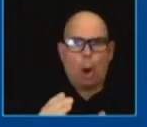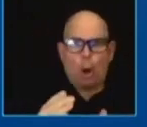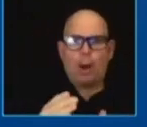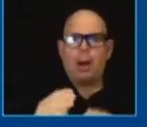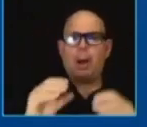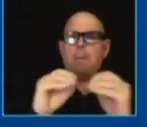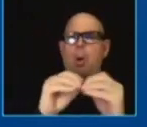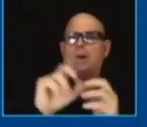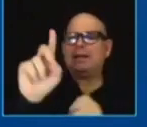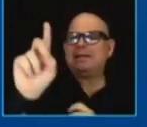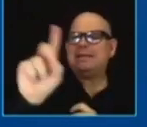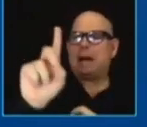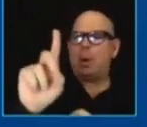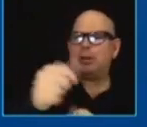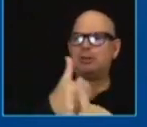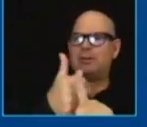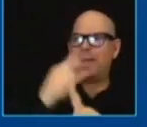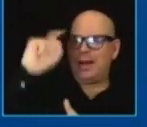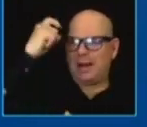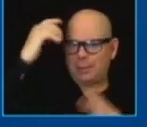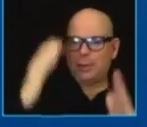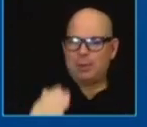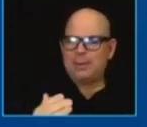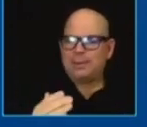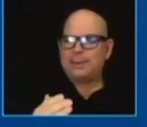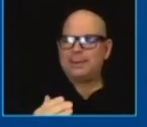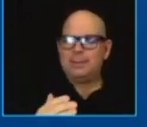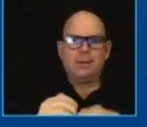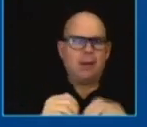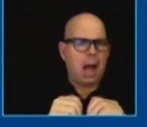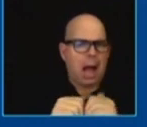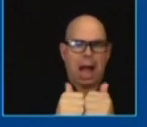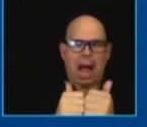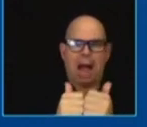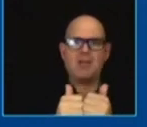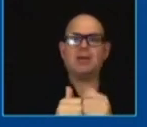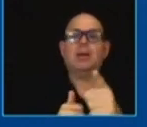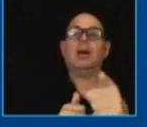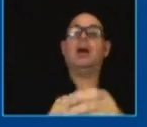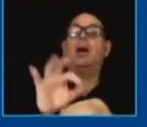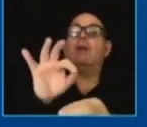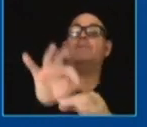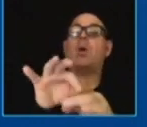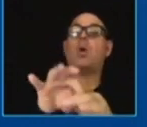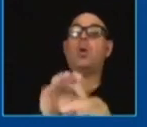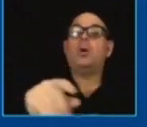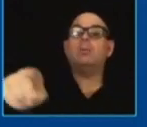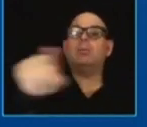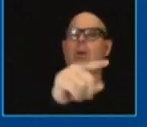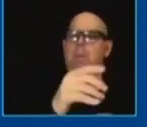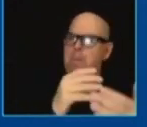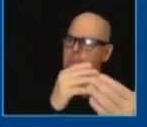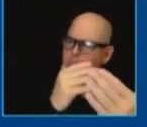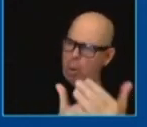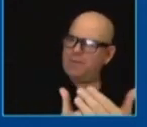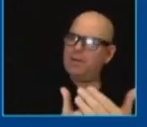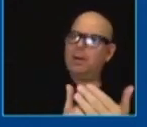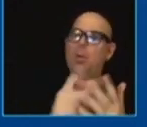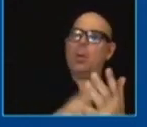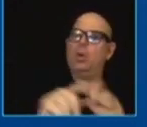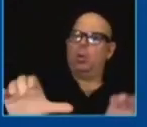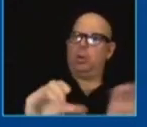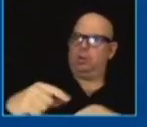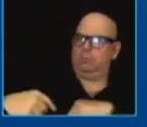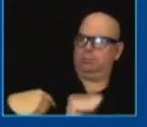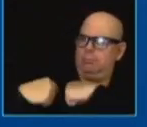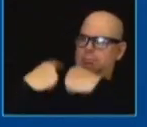and the way we're going to do that is by telling the voters what we've done and what we plan to do by making it clear there's a